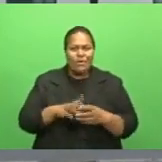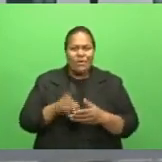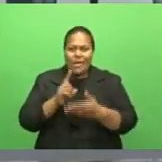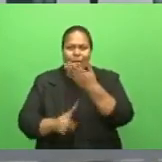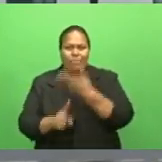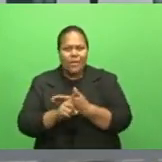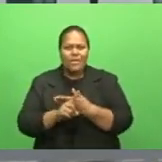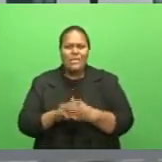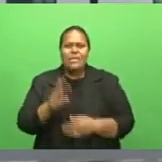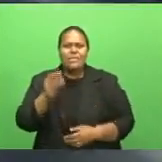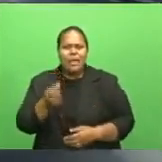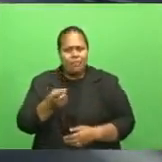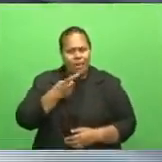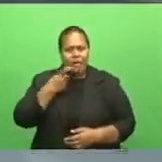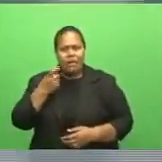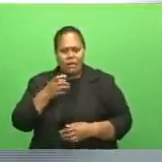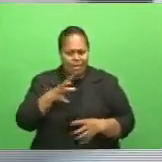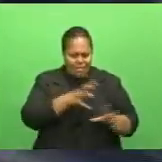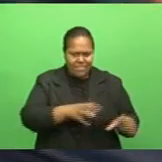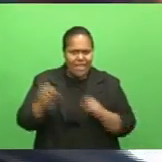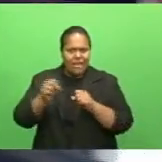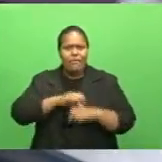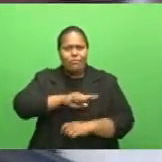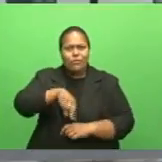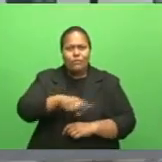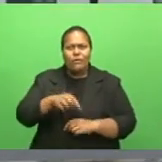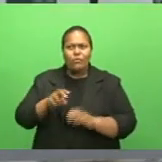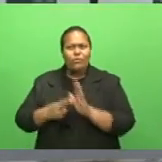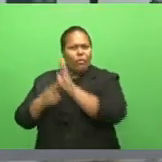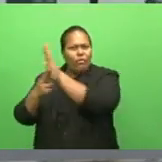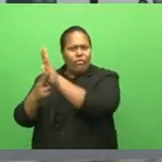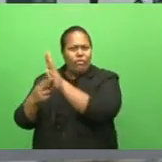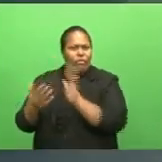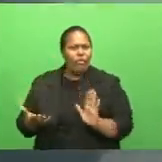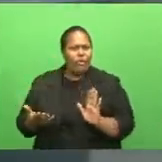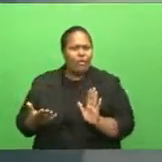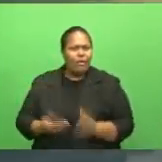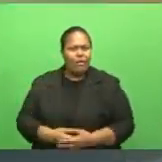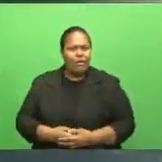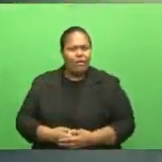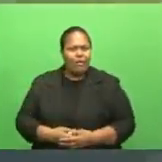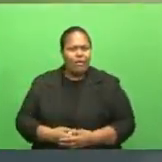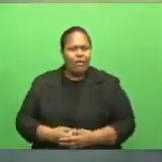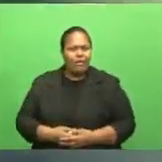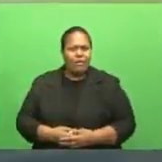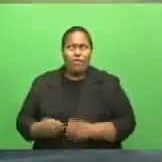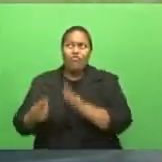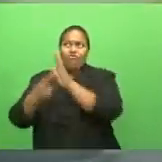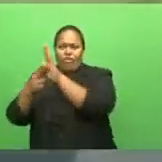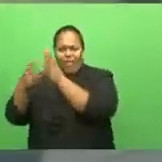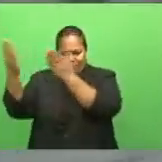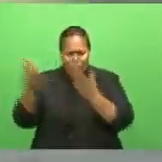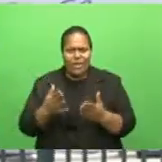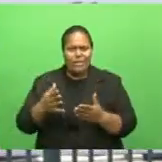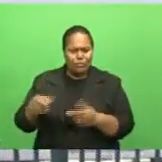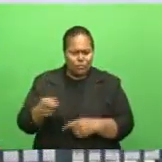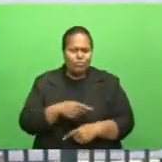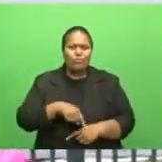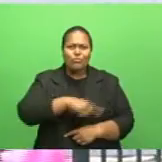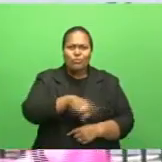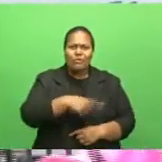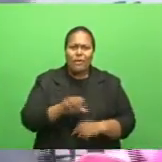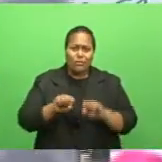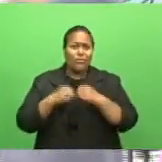to the north. Some have been lured from the north to Suva. Save the True in Fiji and the Social Welfare Department